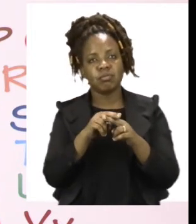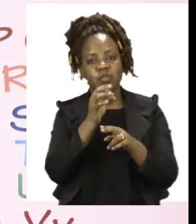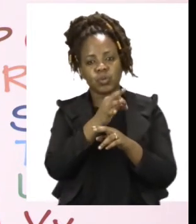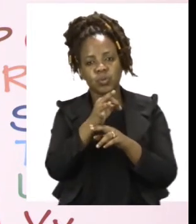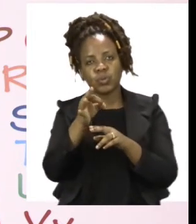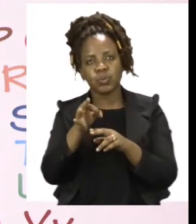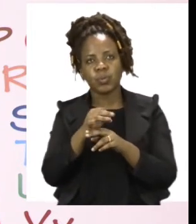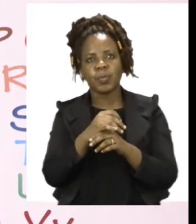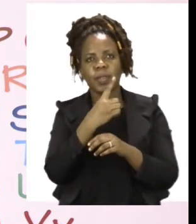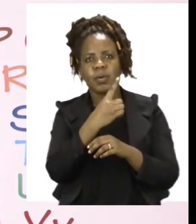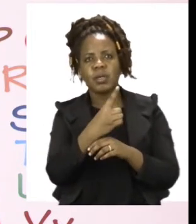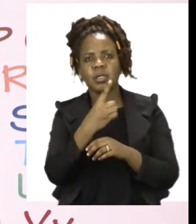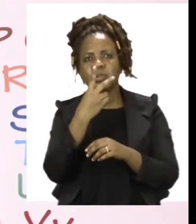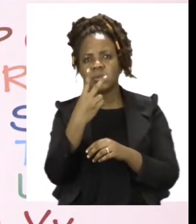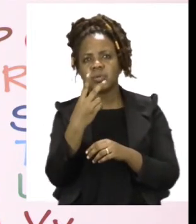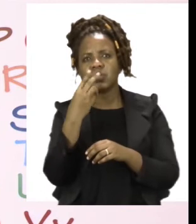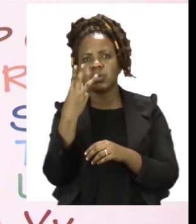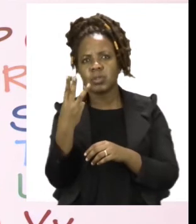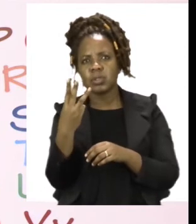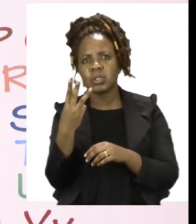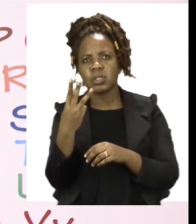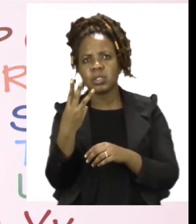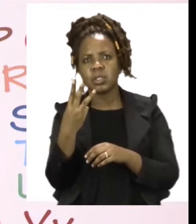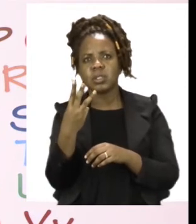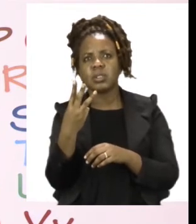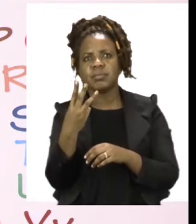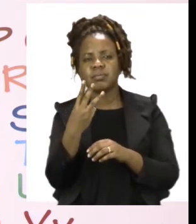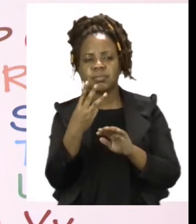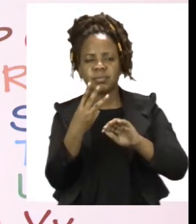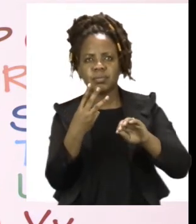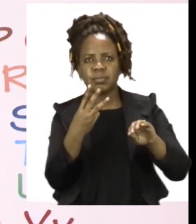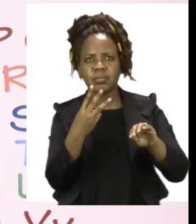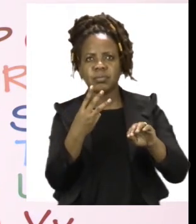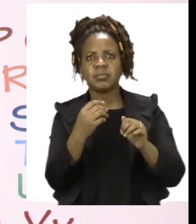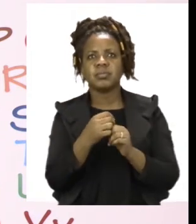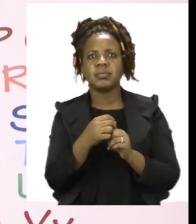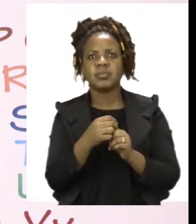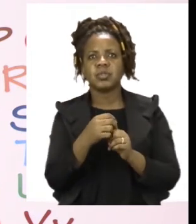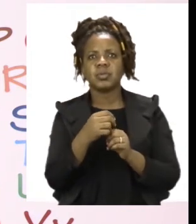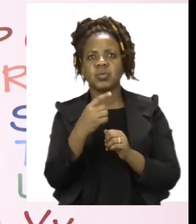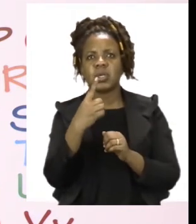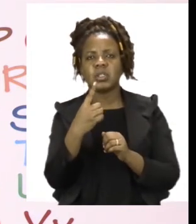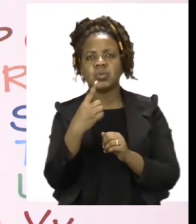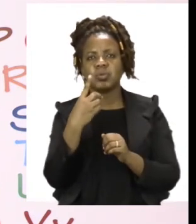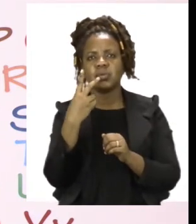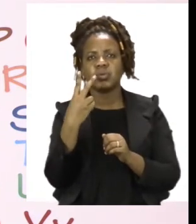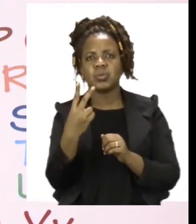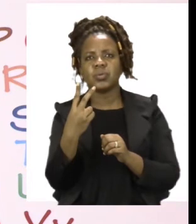one, two, three on one side. And then, I'm going to say one,